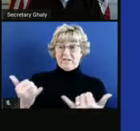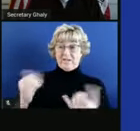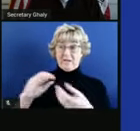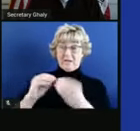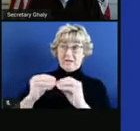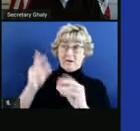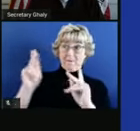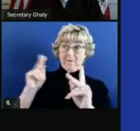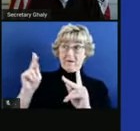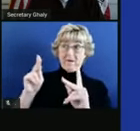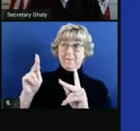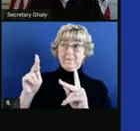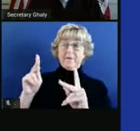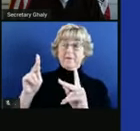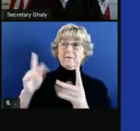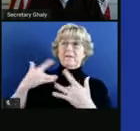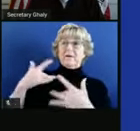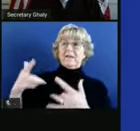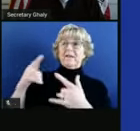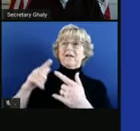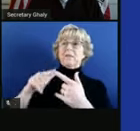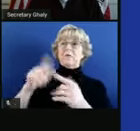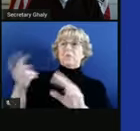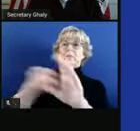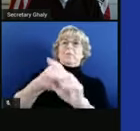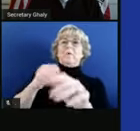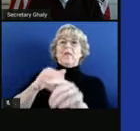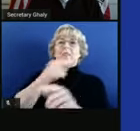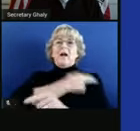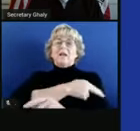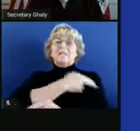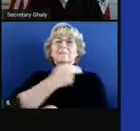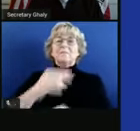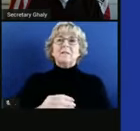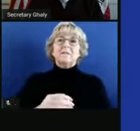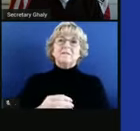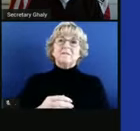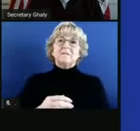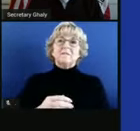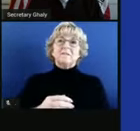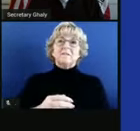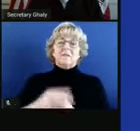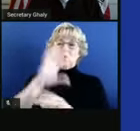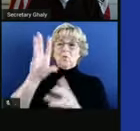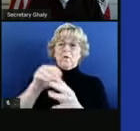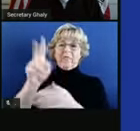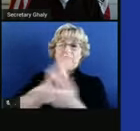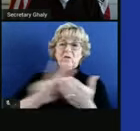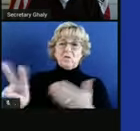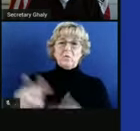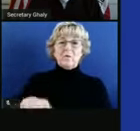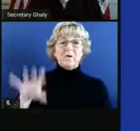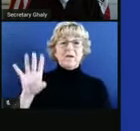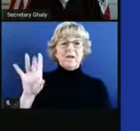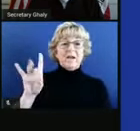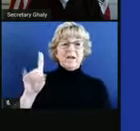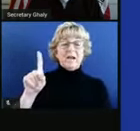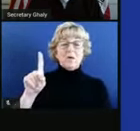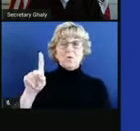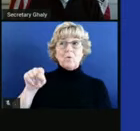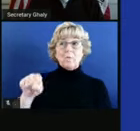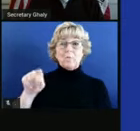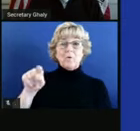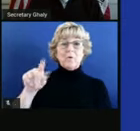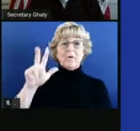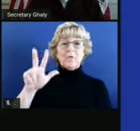end up hospitalized about two to three weeks later. So remember, this number, 81.3% increase over